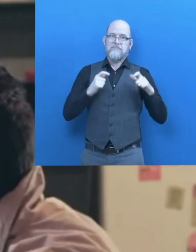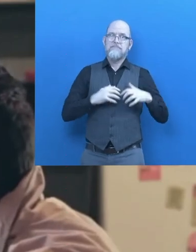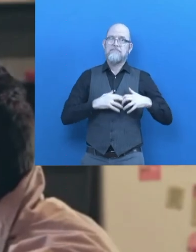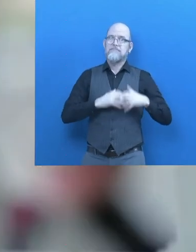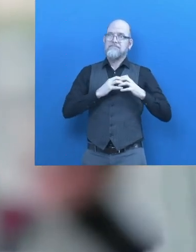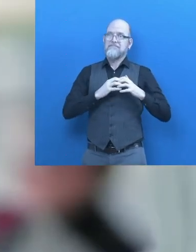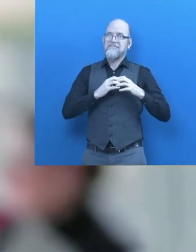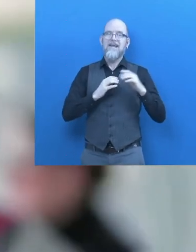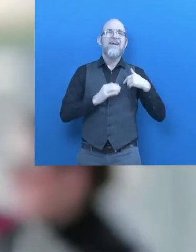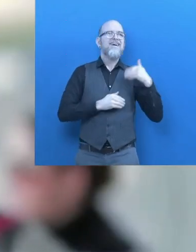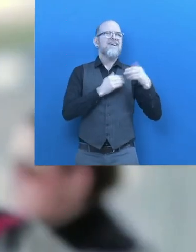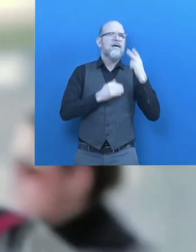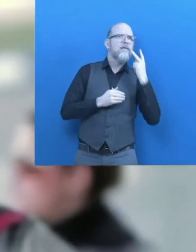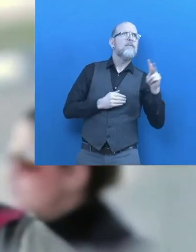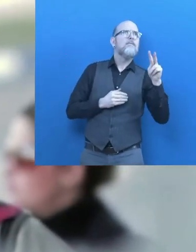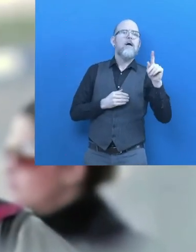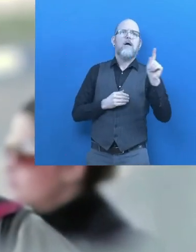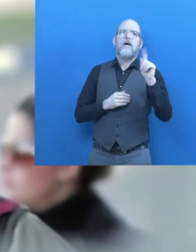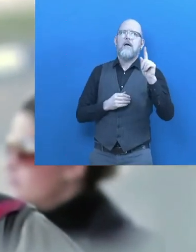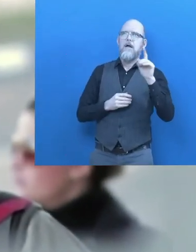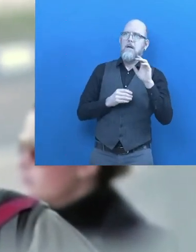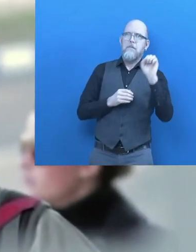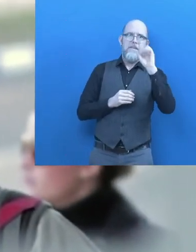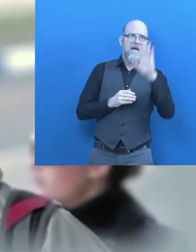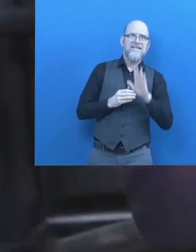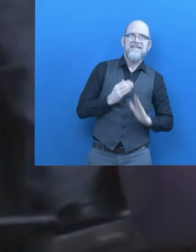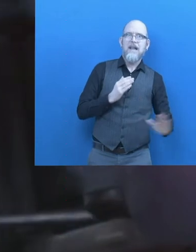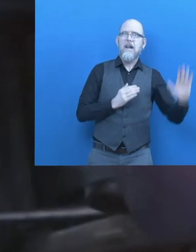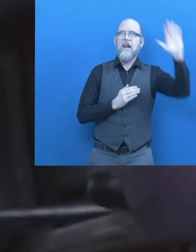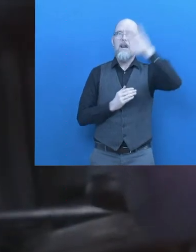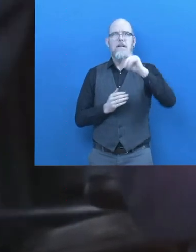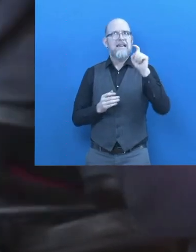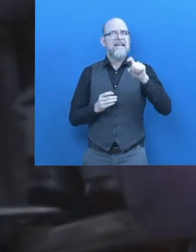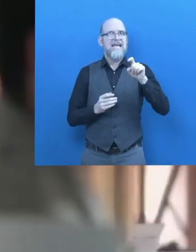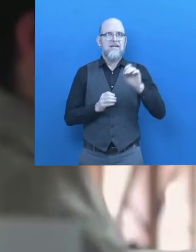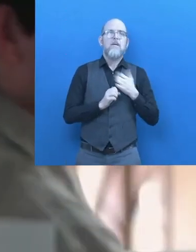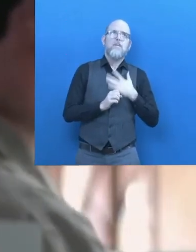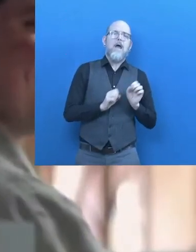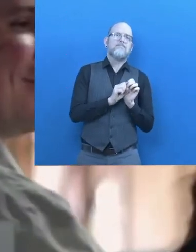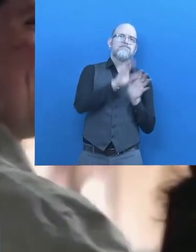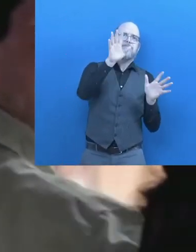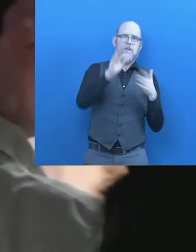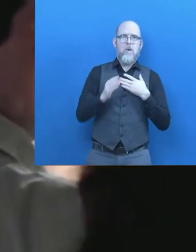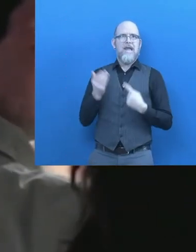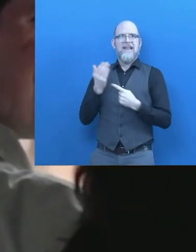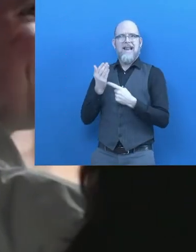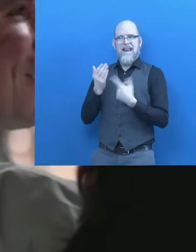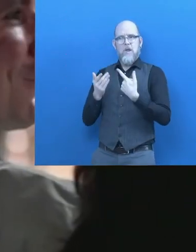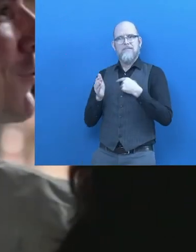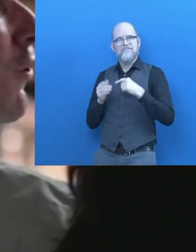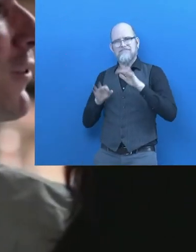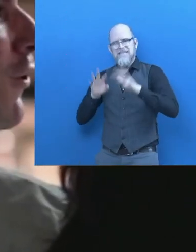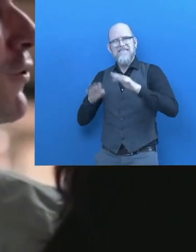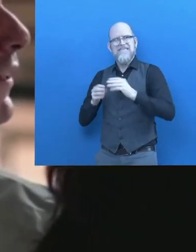to create impact all over a continental country. So we developed a technology with an algorithm